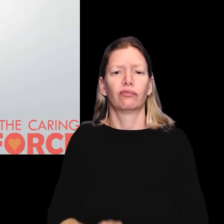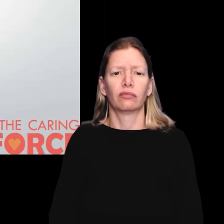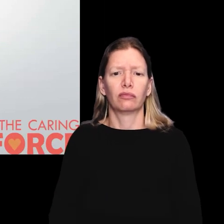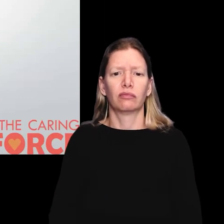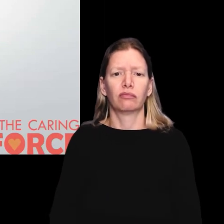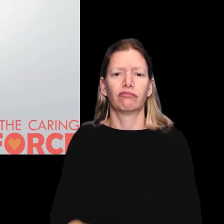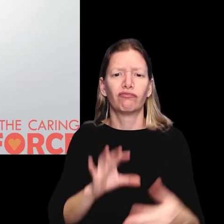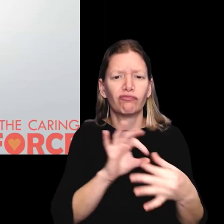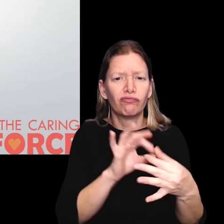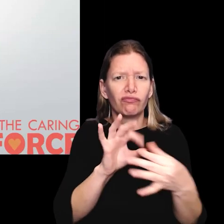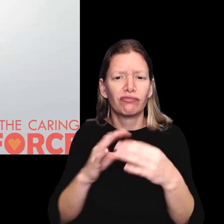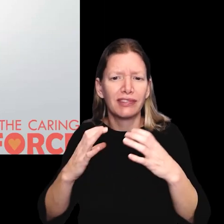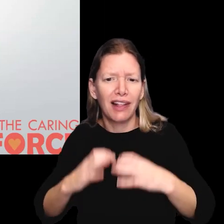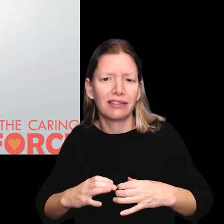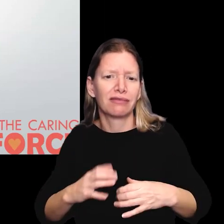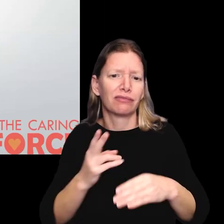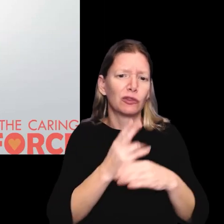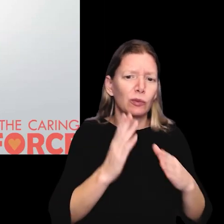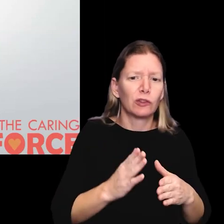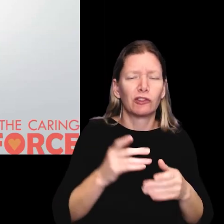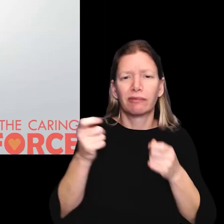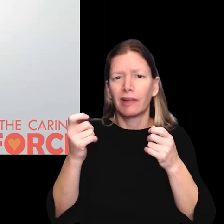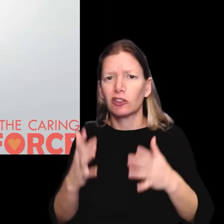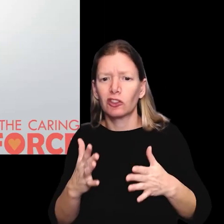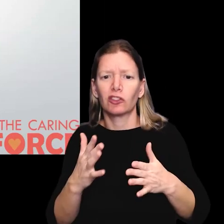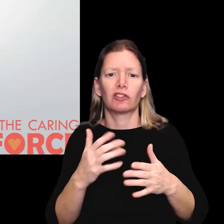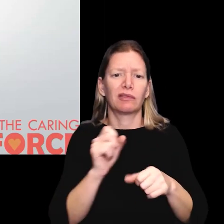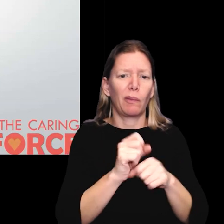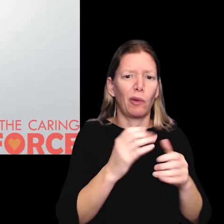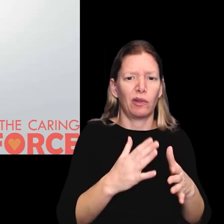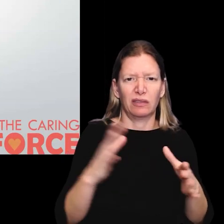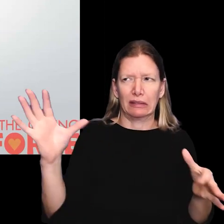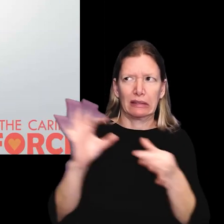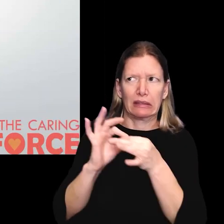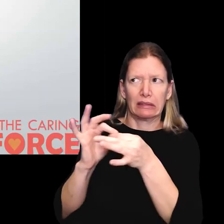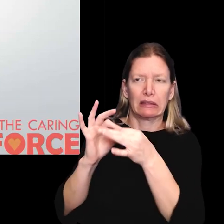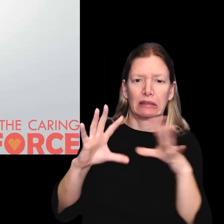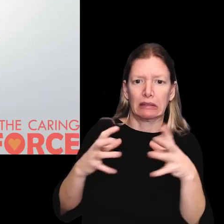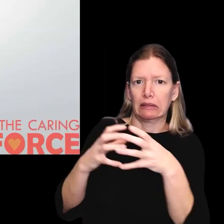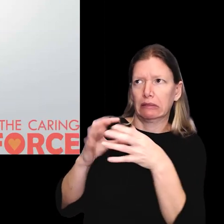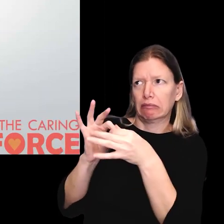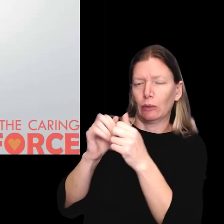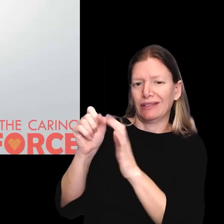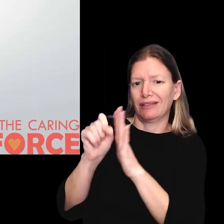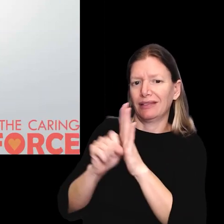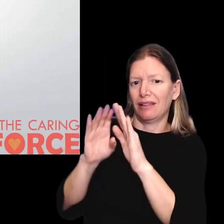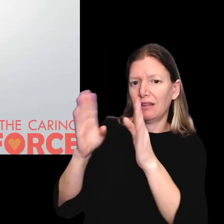and connect clients, consumers, managers, and employers to the state house.